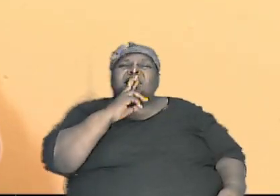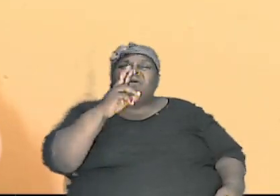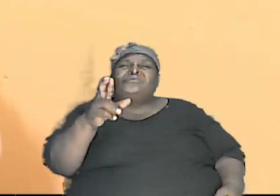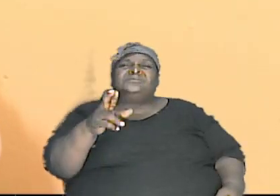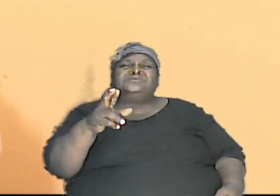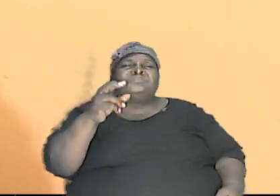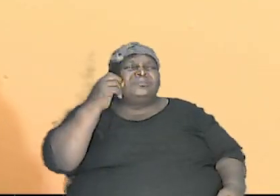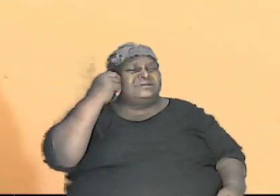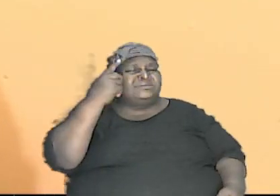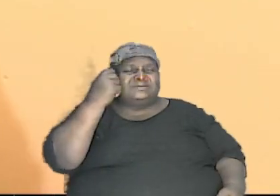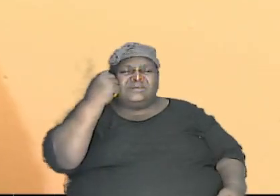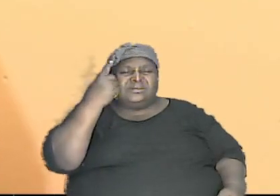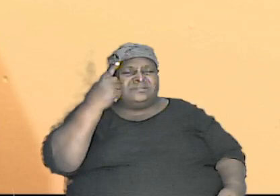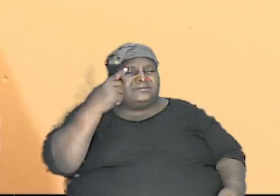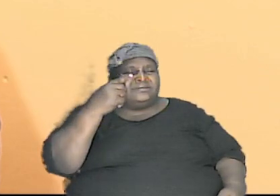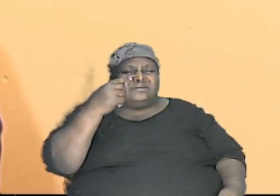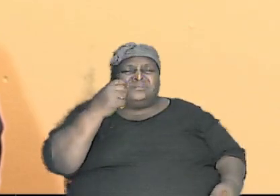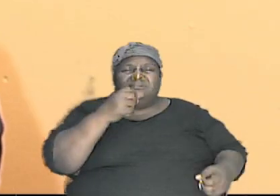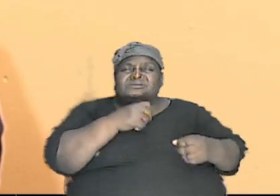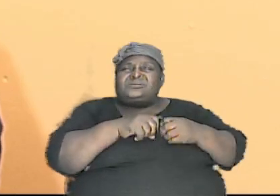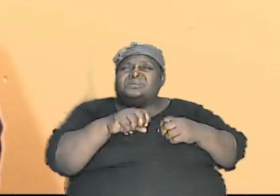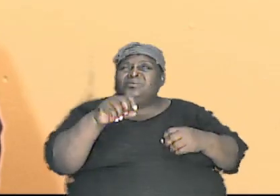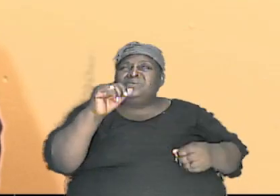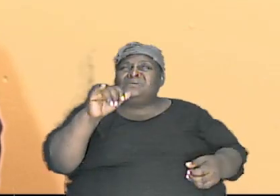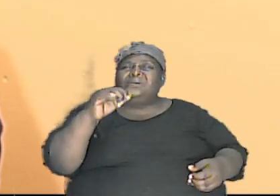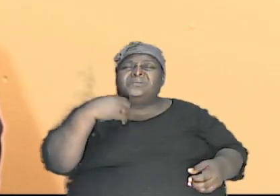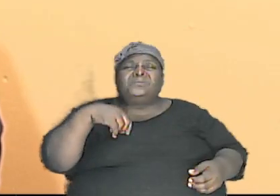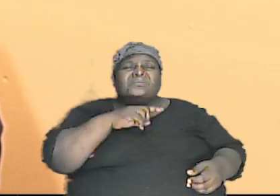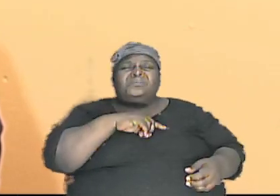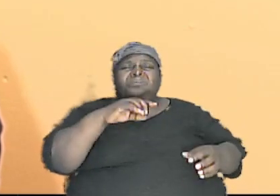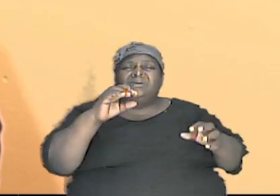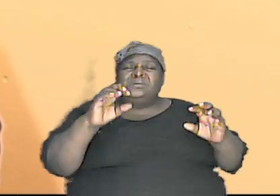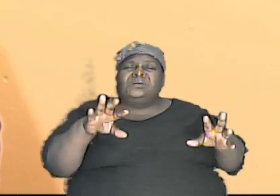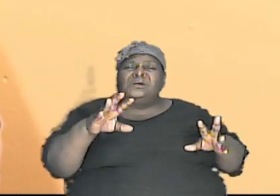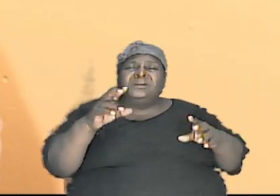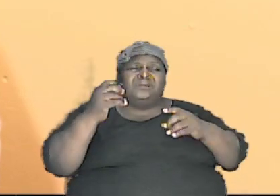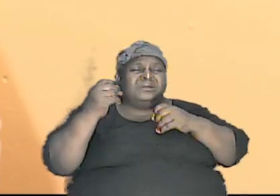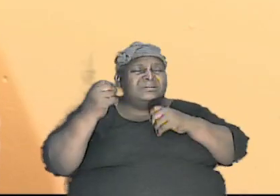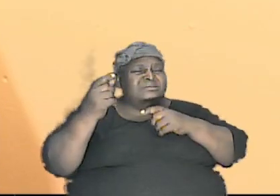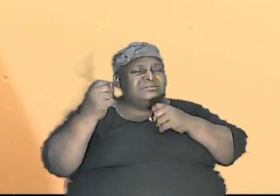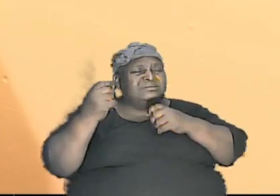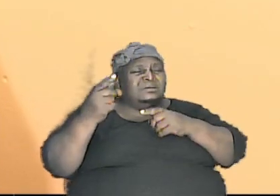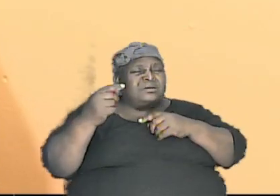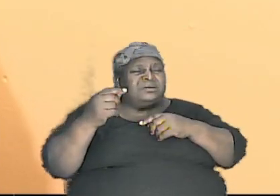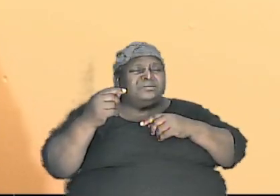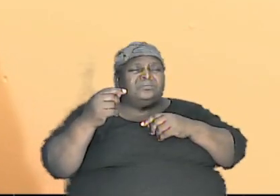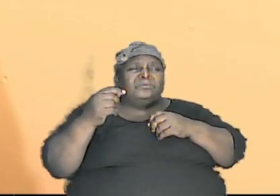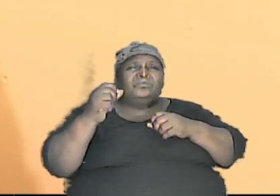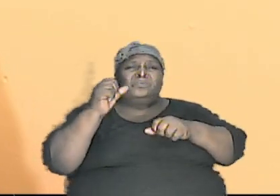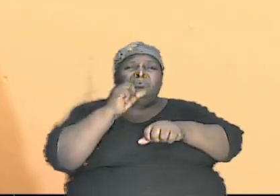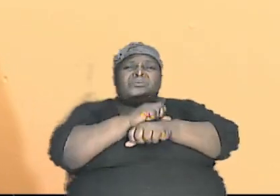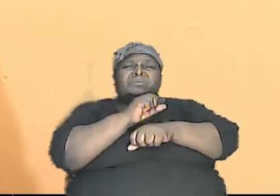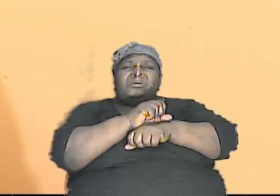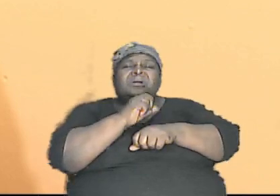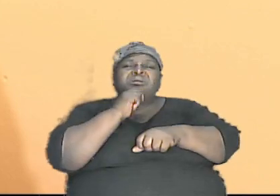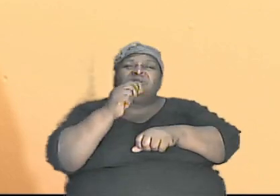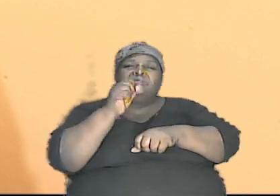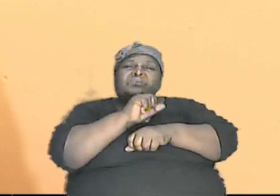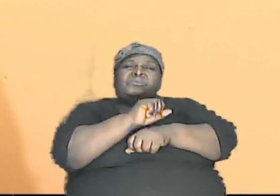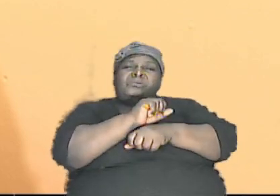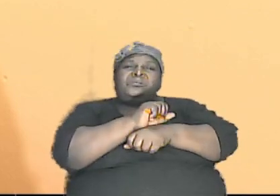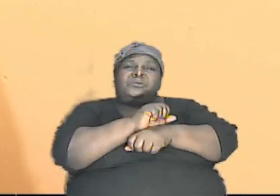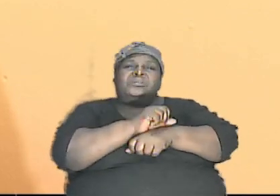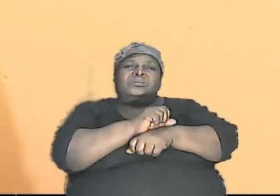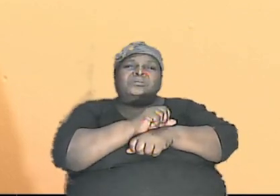understanding so that we can understand what is at work and how things work right genetics is what